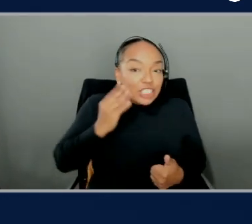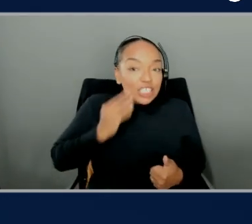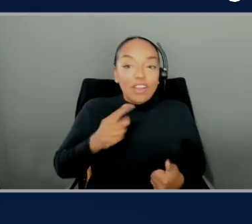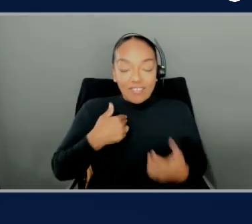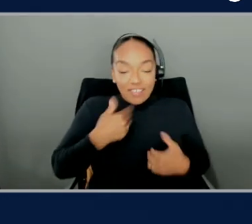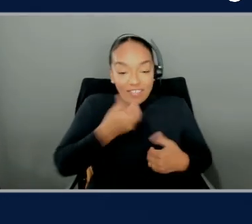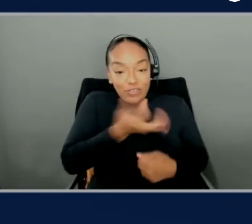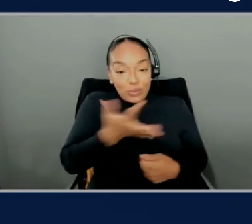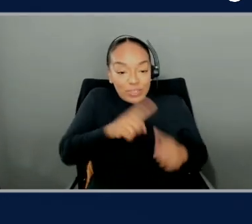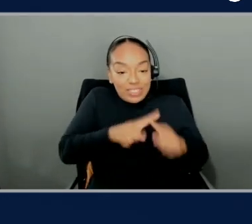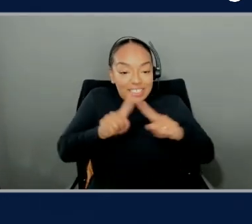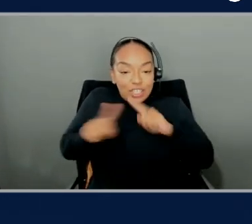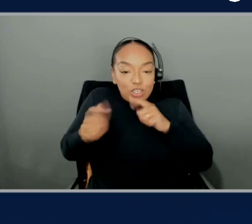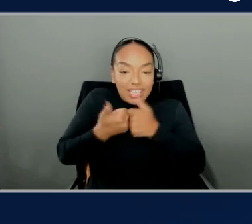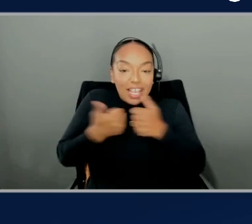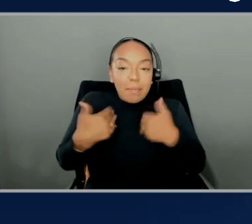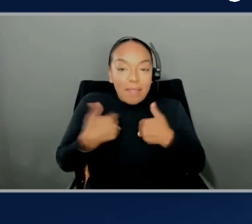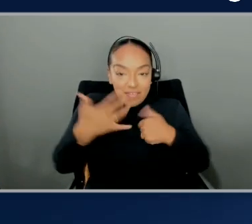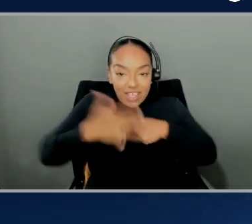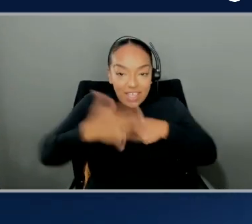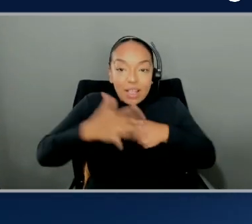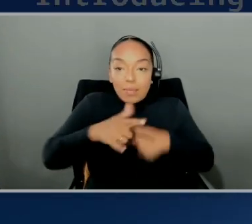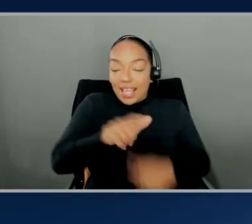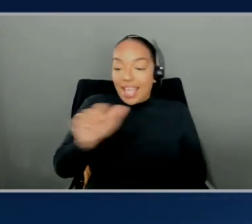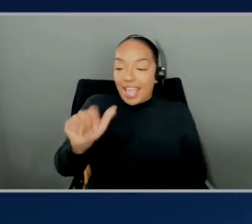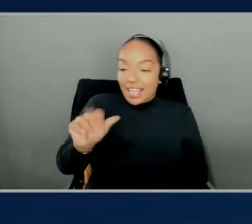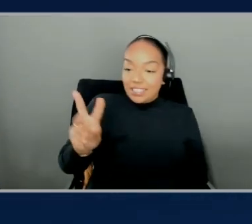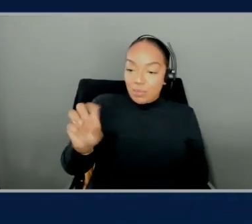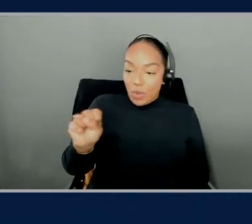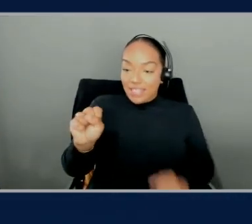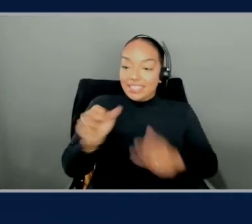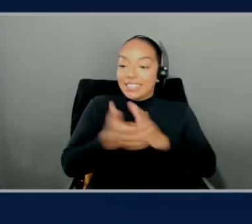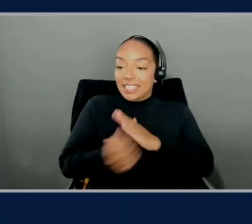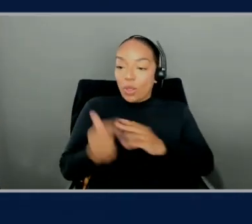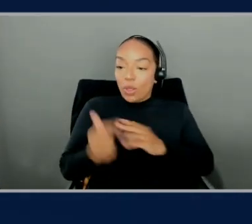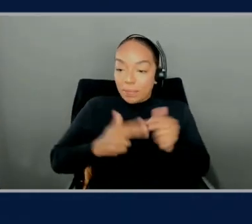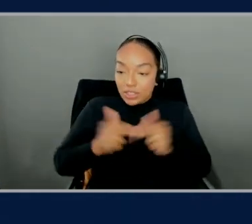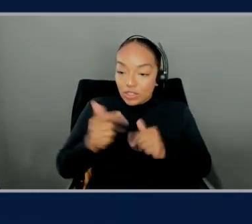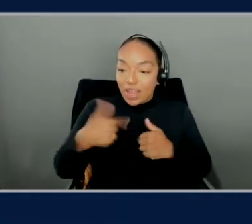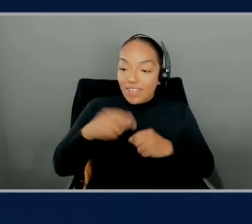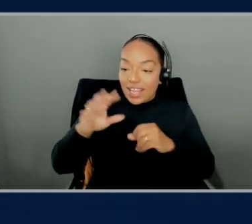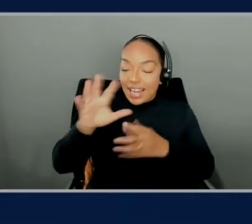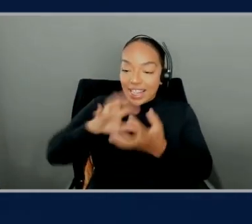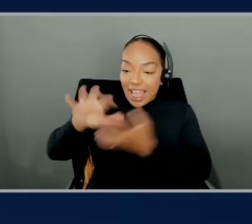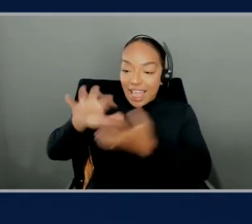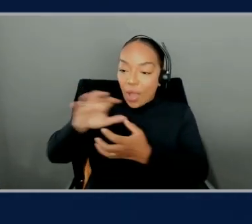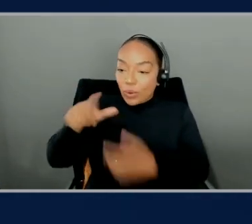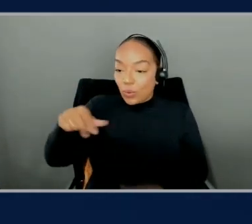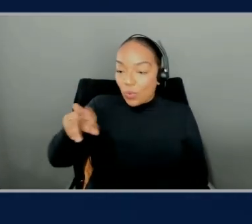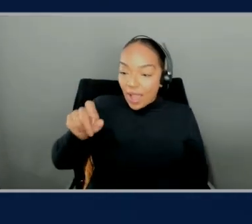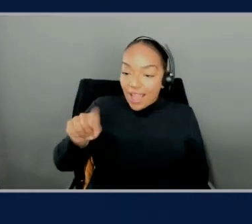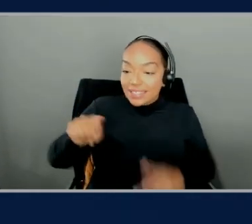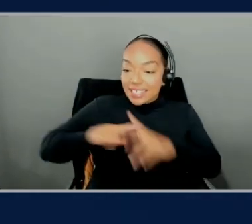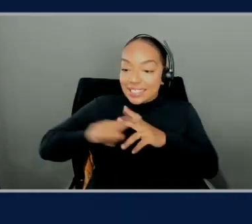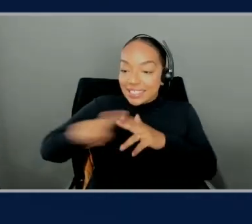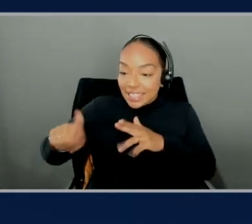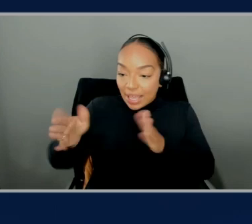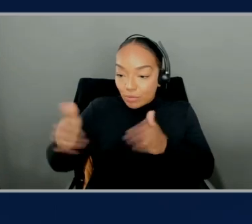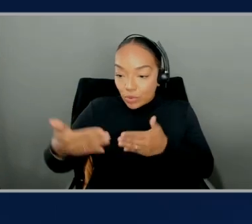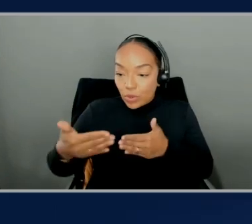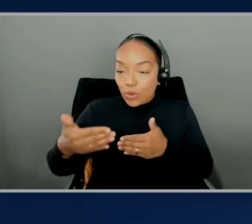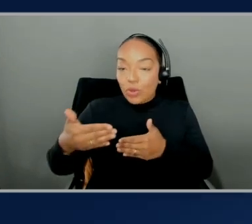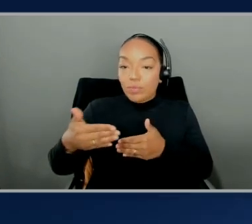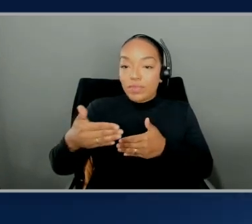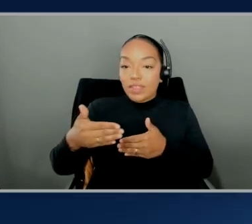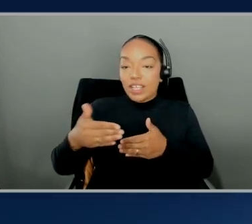different games that we have available on AWS Skill Builder today. We've got Cloud Quest. We've got Escape Room. We've got... Card Clash. I